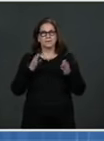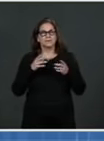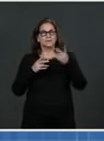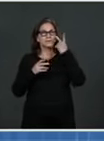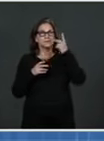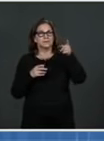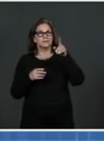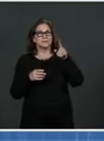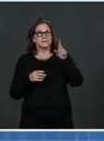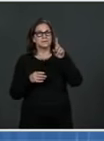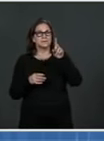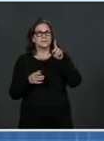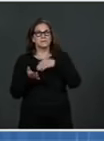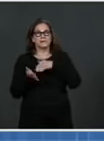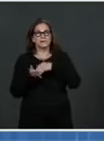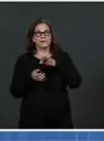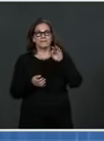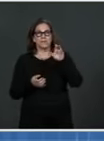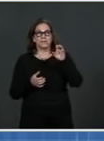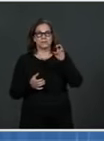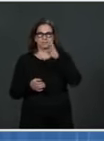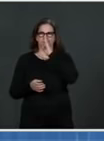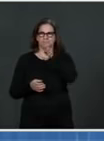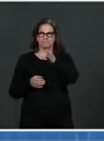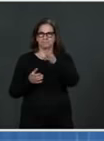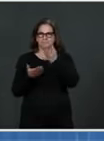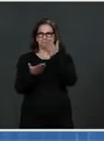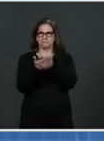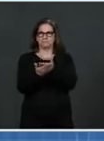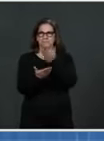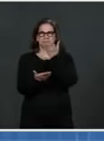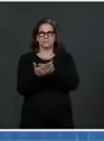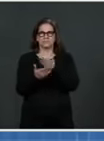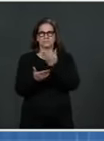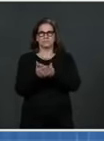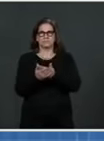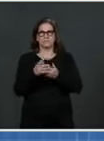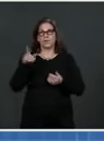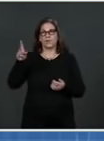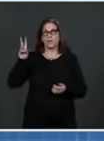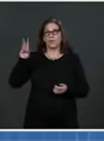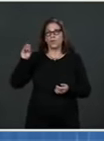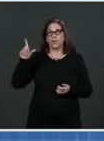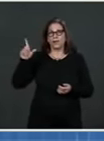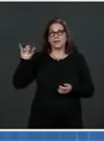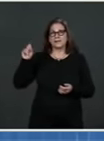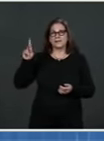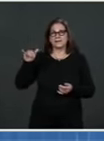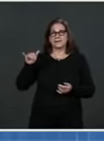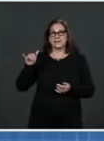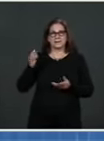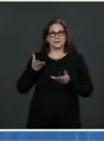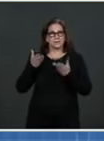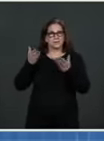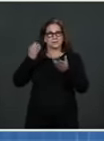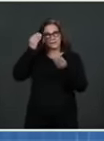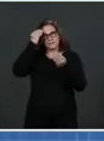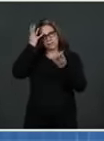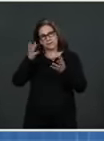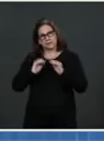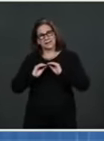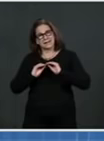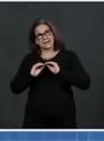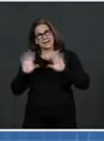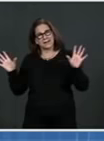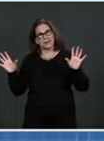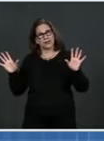data very directly. And Dr. Walensky presents information and recommendations very clearly. It's not always what